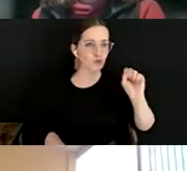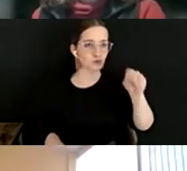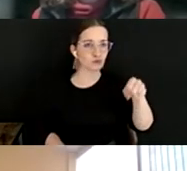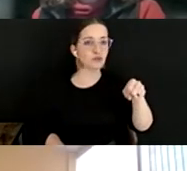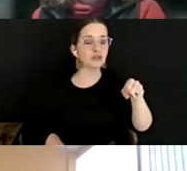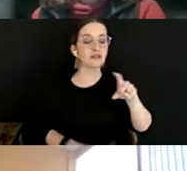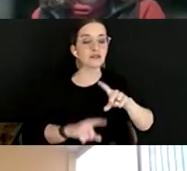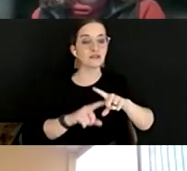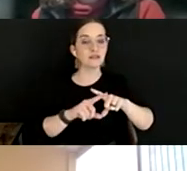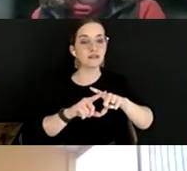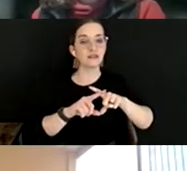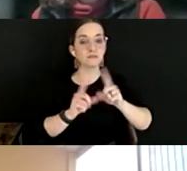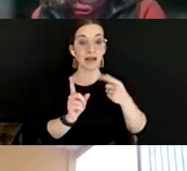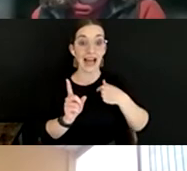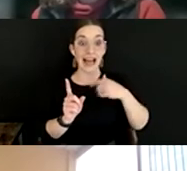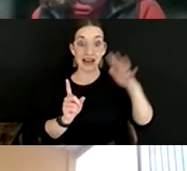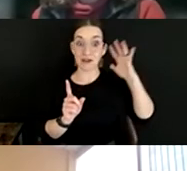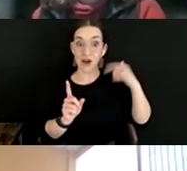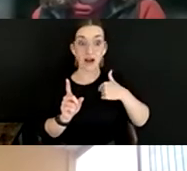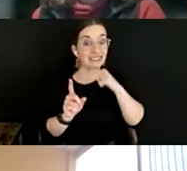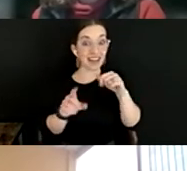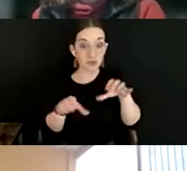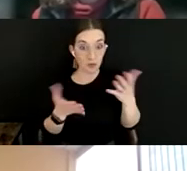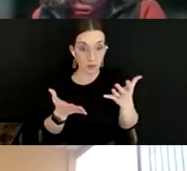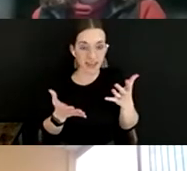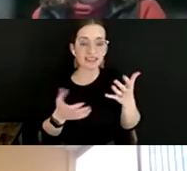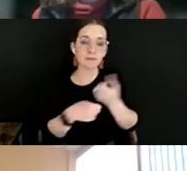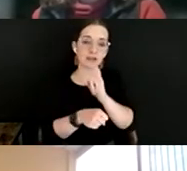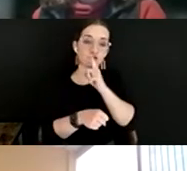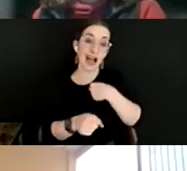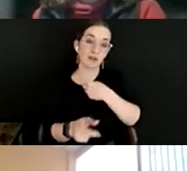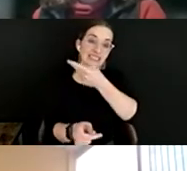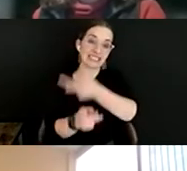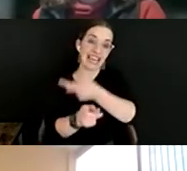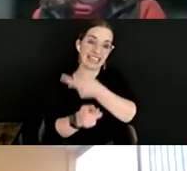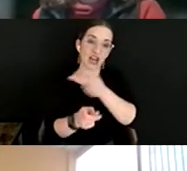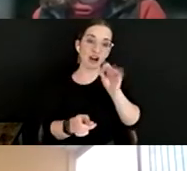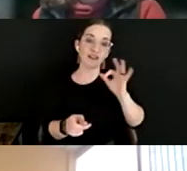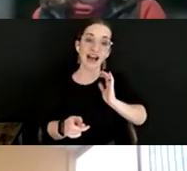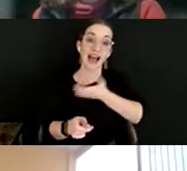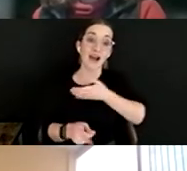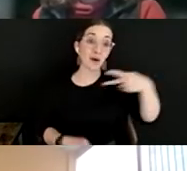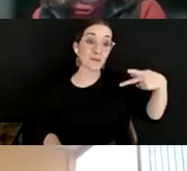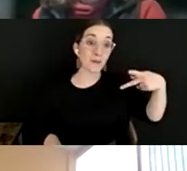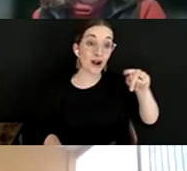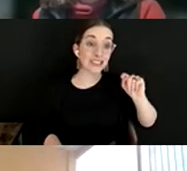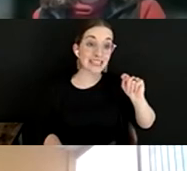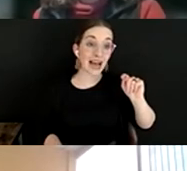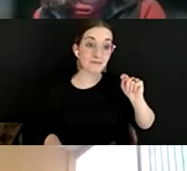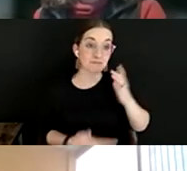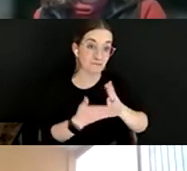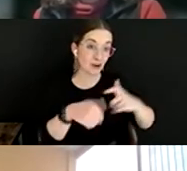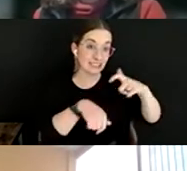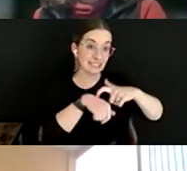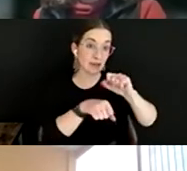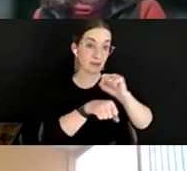t, what I wasn t doing was making sure that I was taking care of particularly our part-time employees. And that it was, and